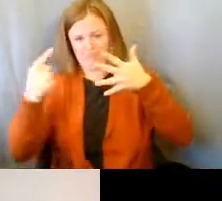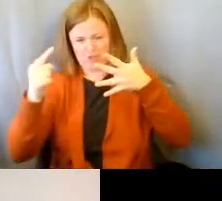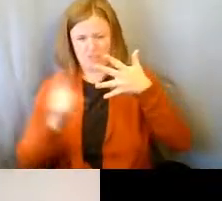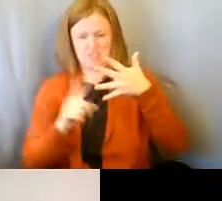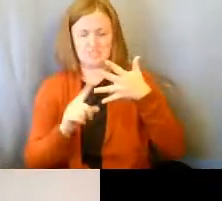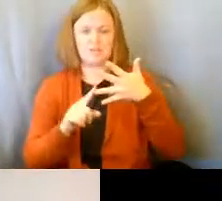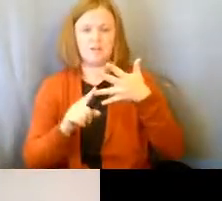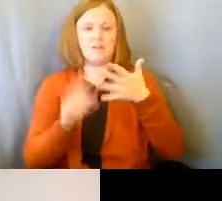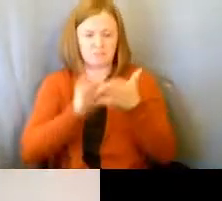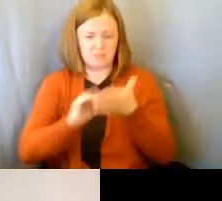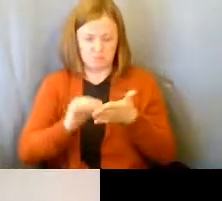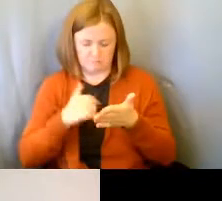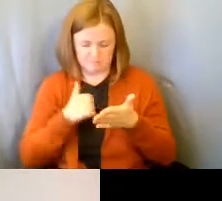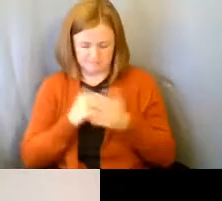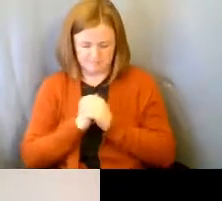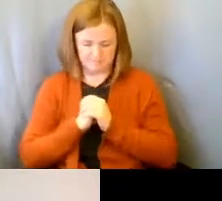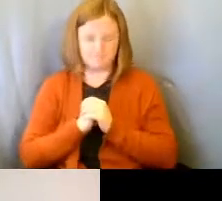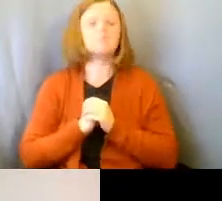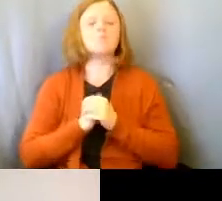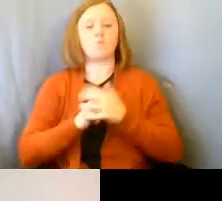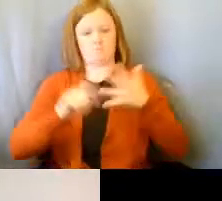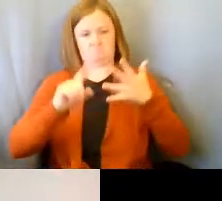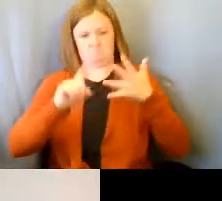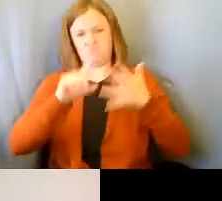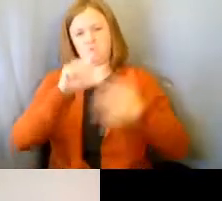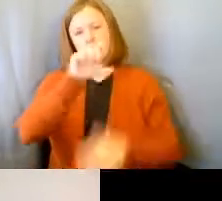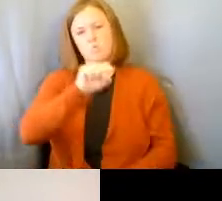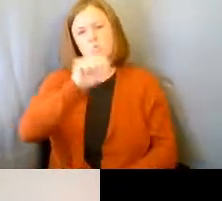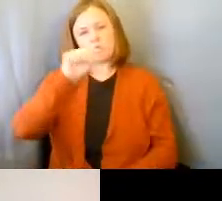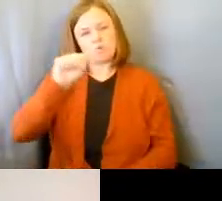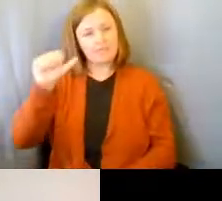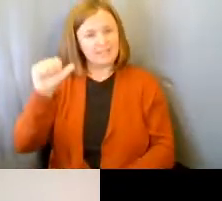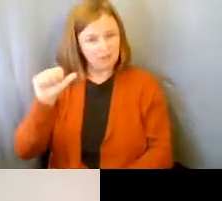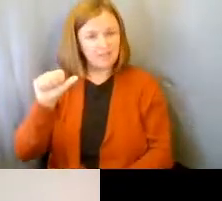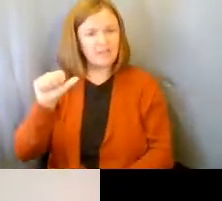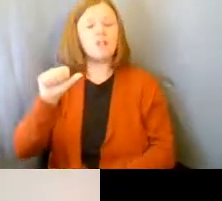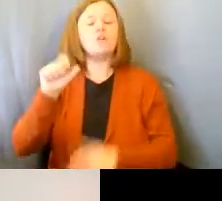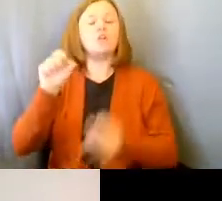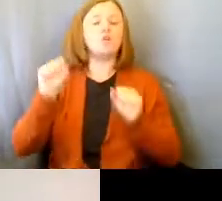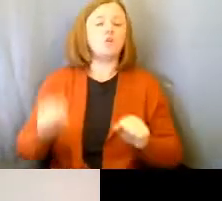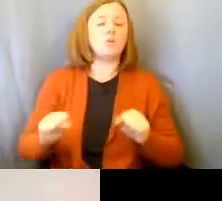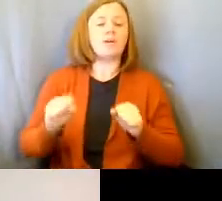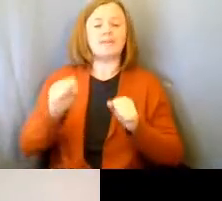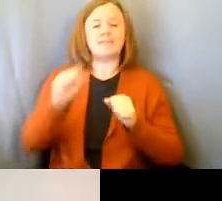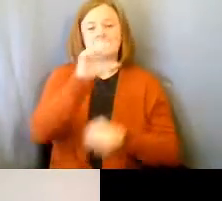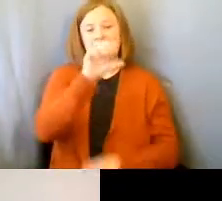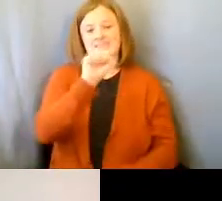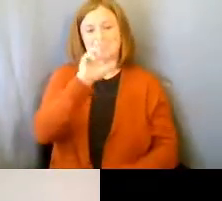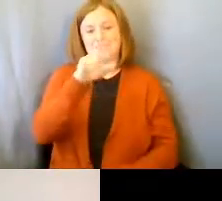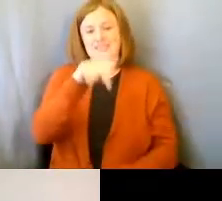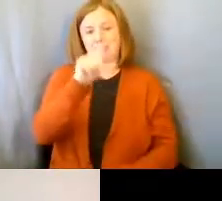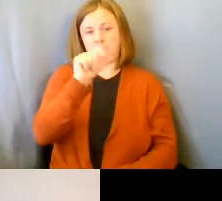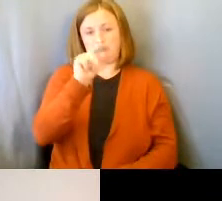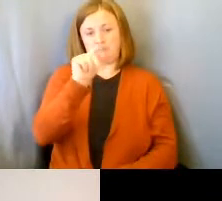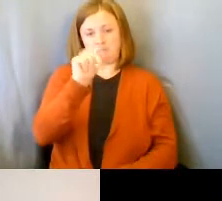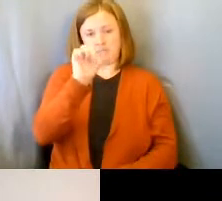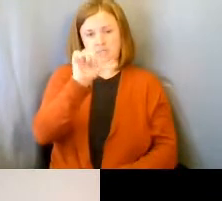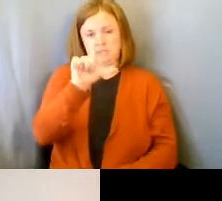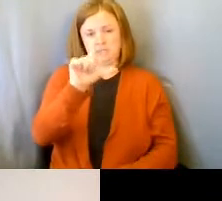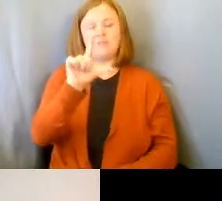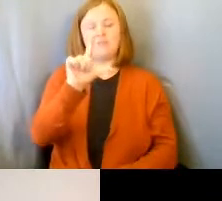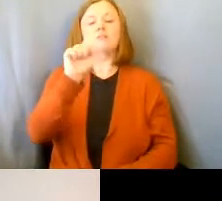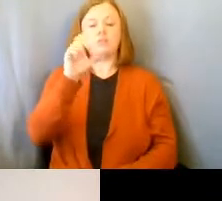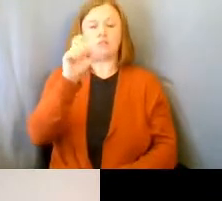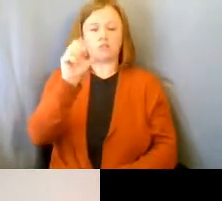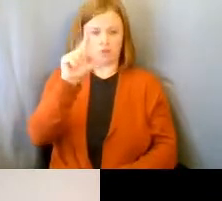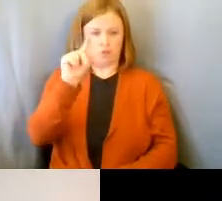Excuse me. Through the Social Security Administration, you can get supplemental security income. So at